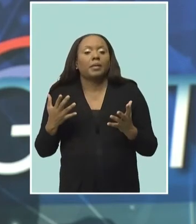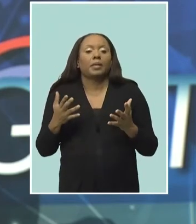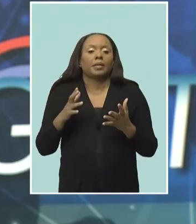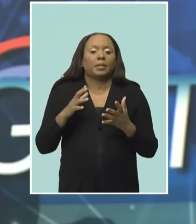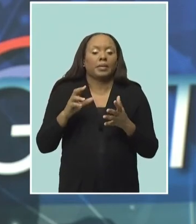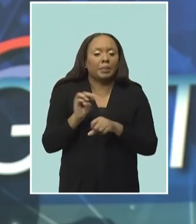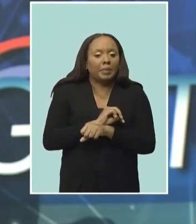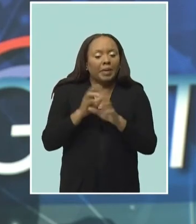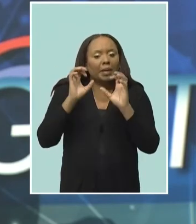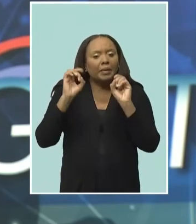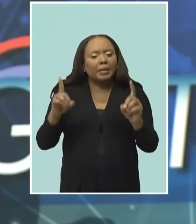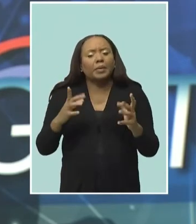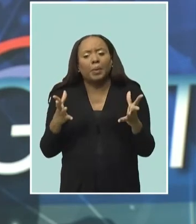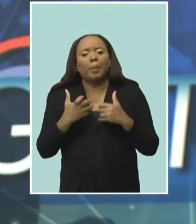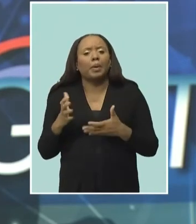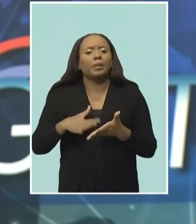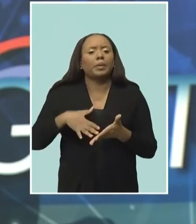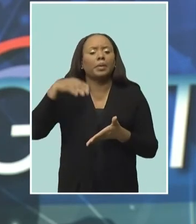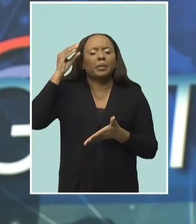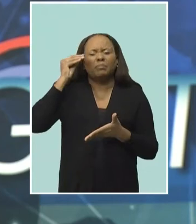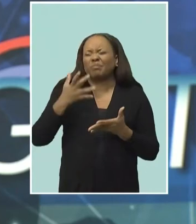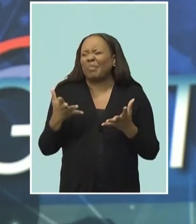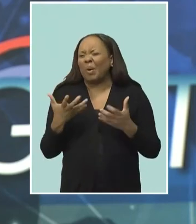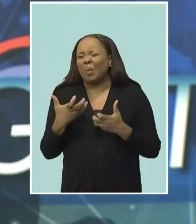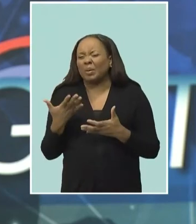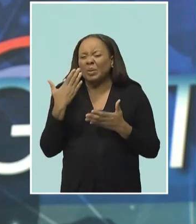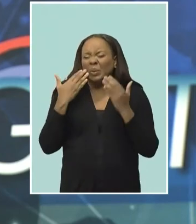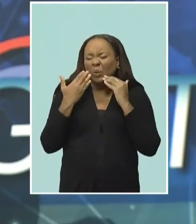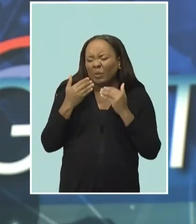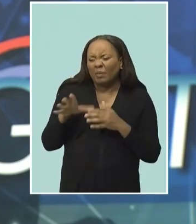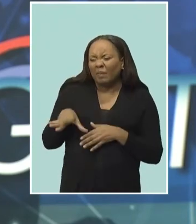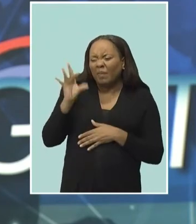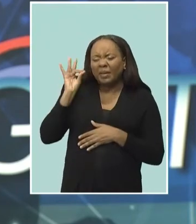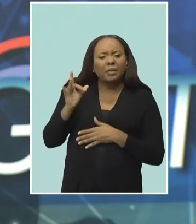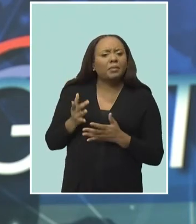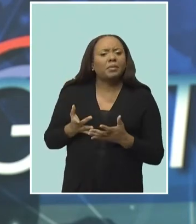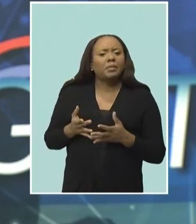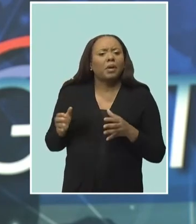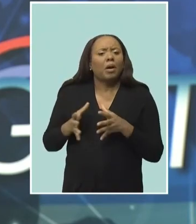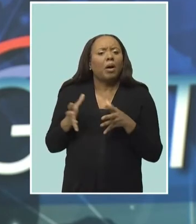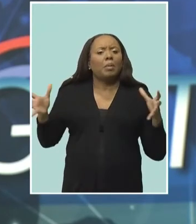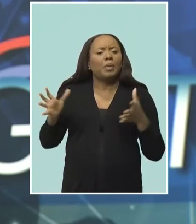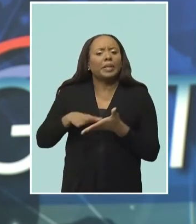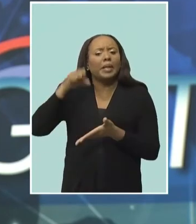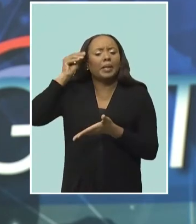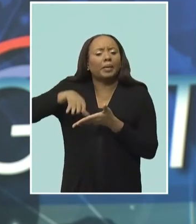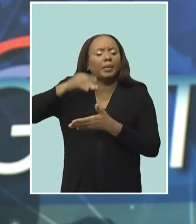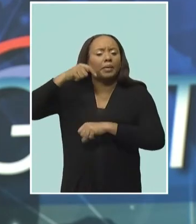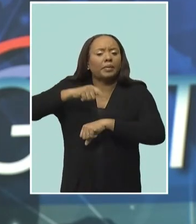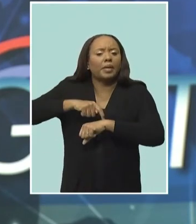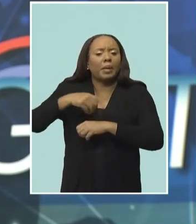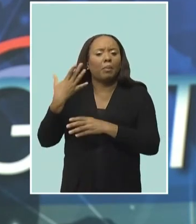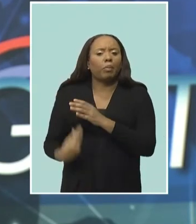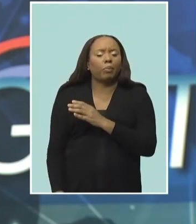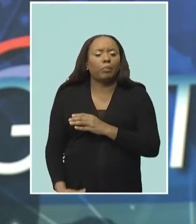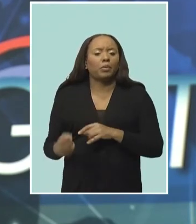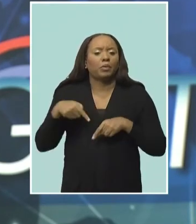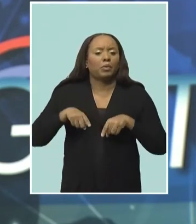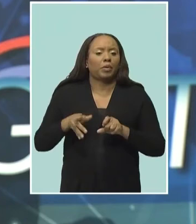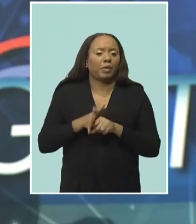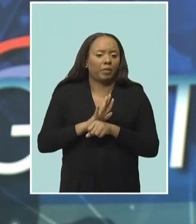due to the COVID-19 pandemic. According to the Organization for Economic Cooperation and Development Report 2021,